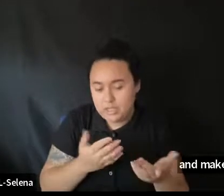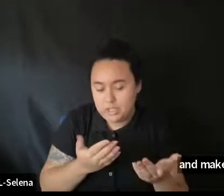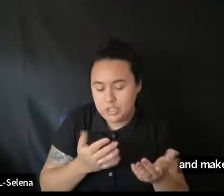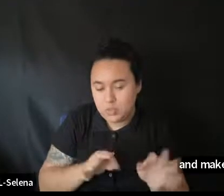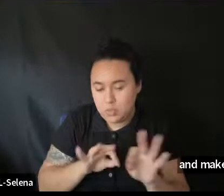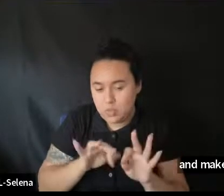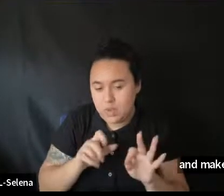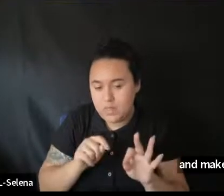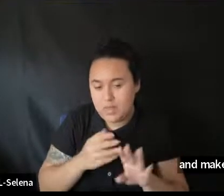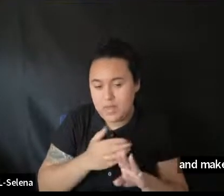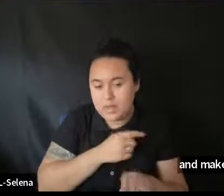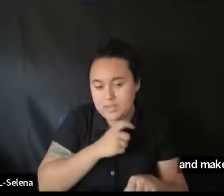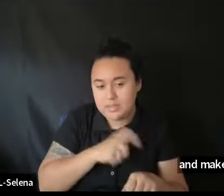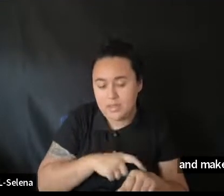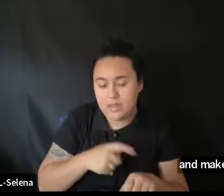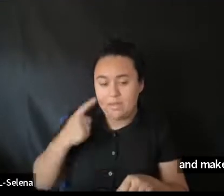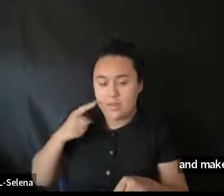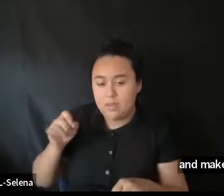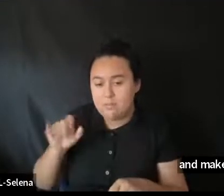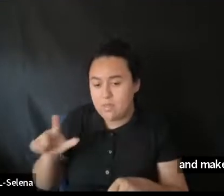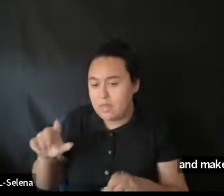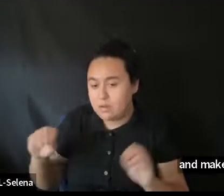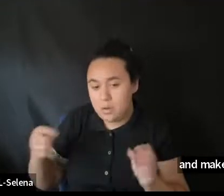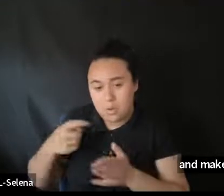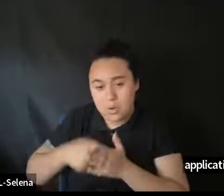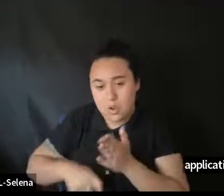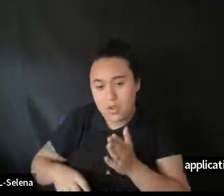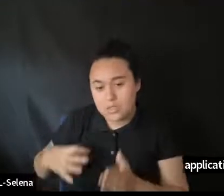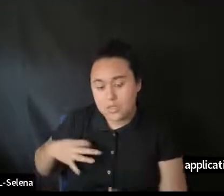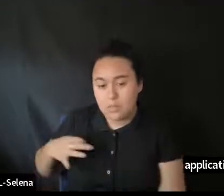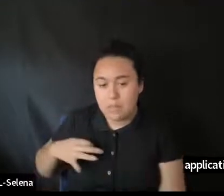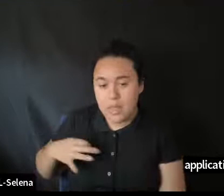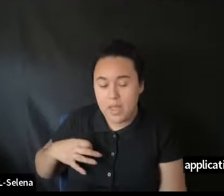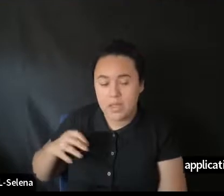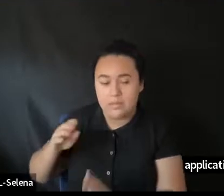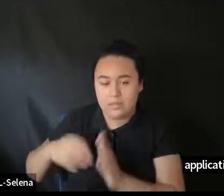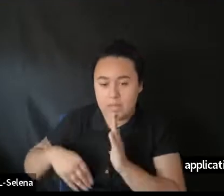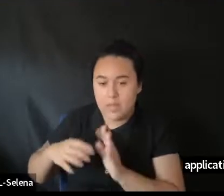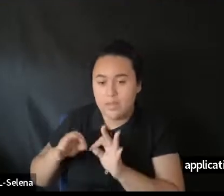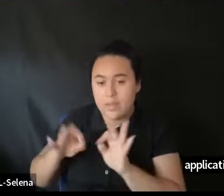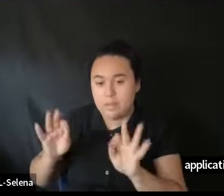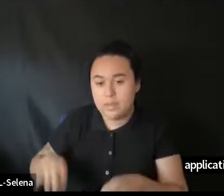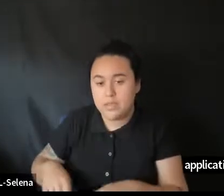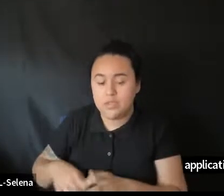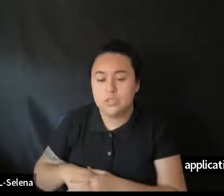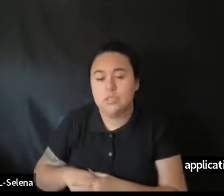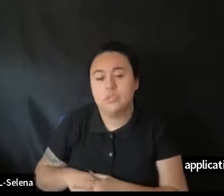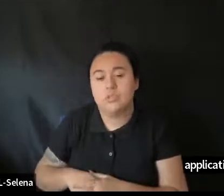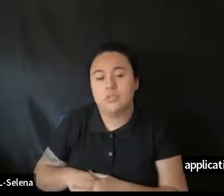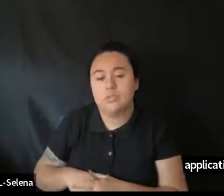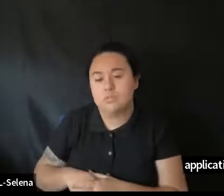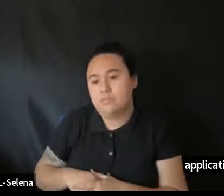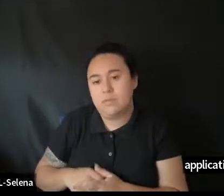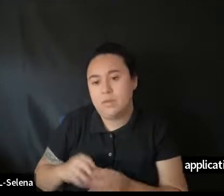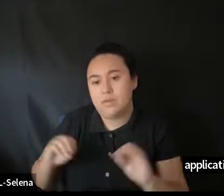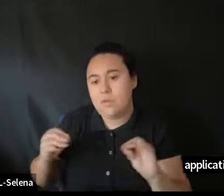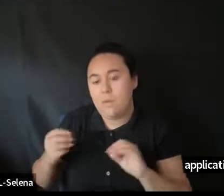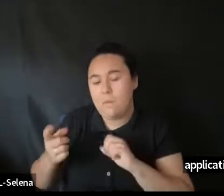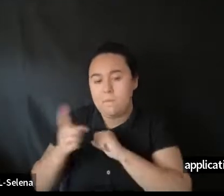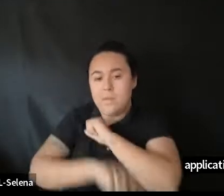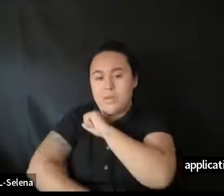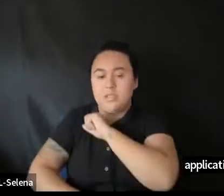And. the case. Illinois. does not. Cost. To apply. So. You can't. Be hurt. By.